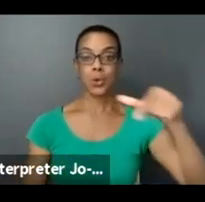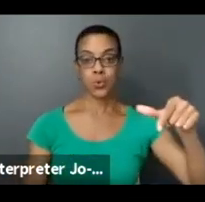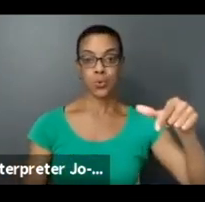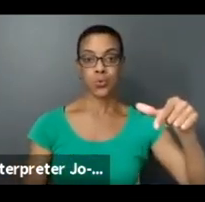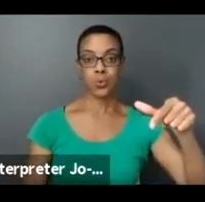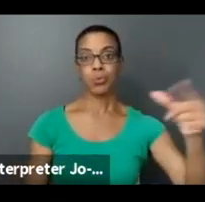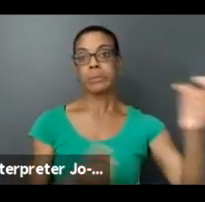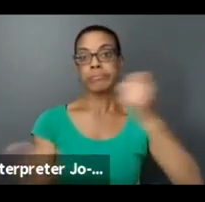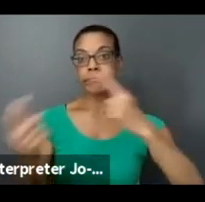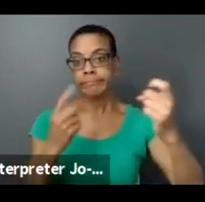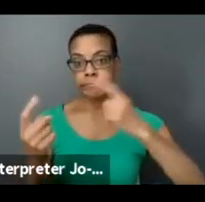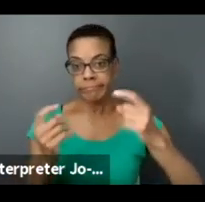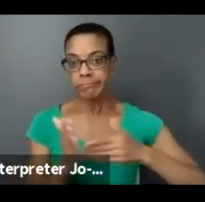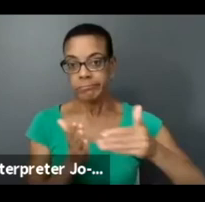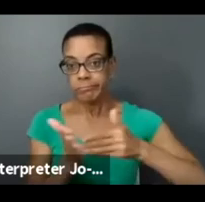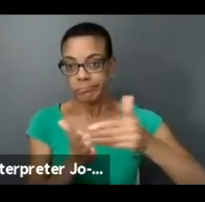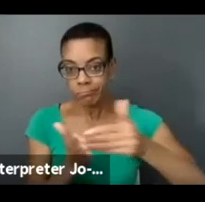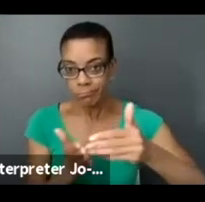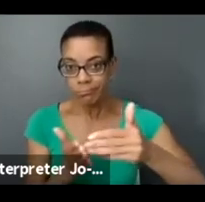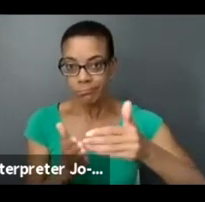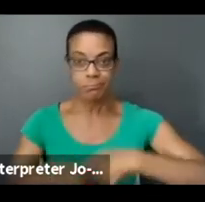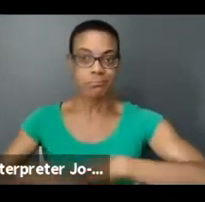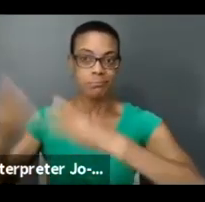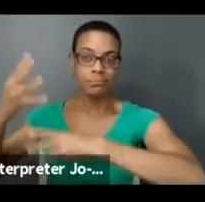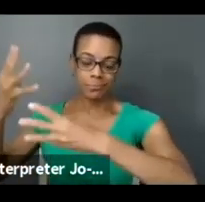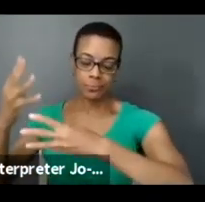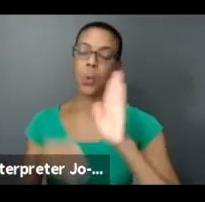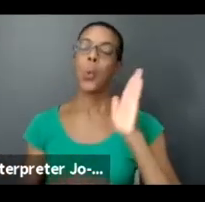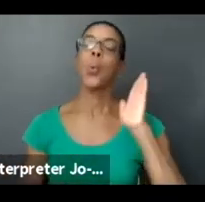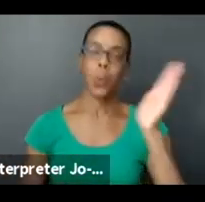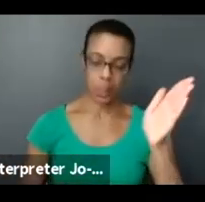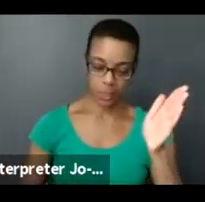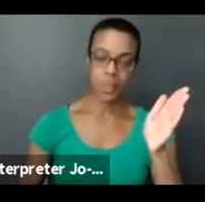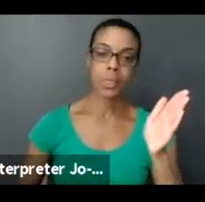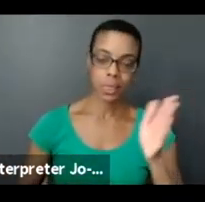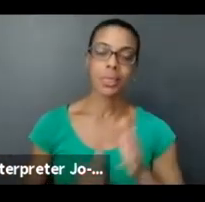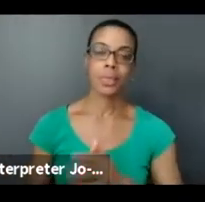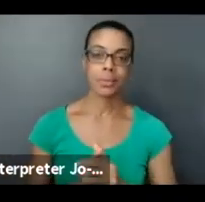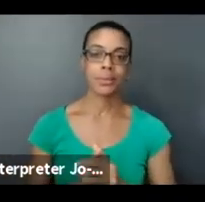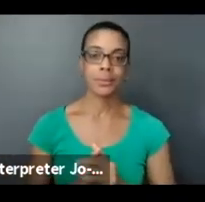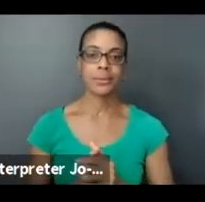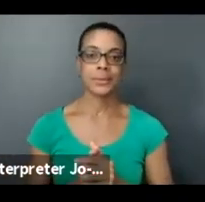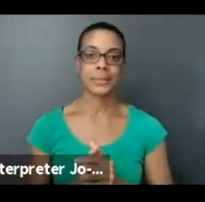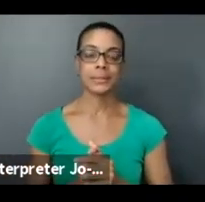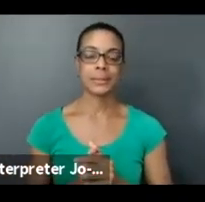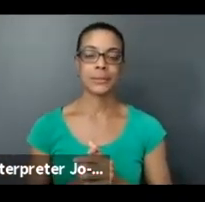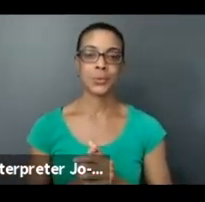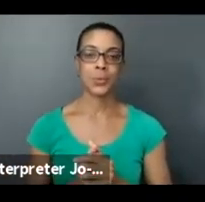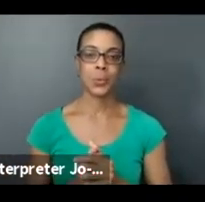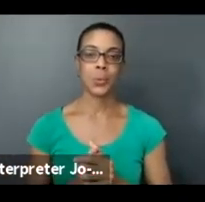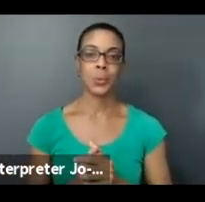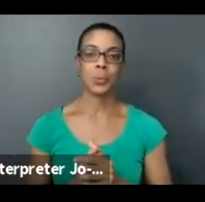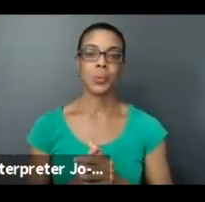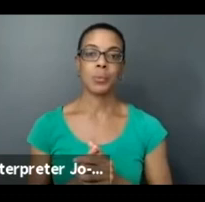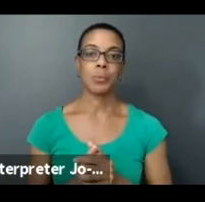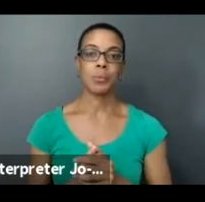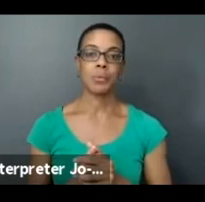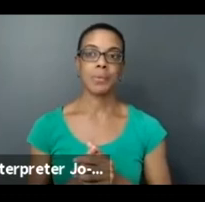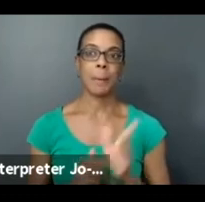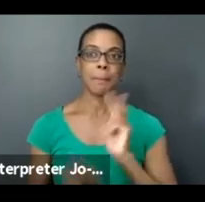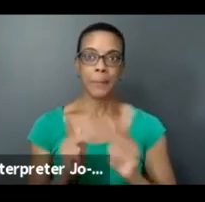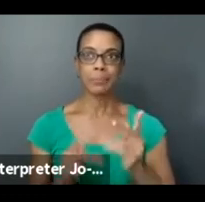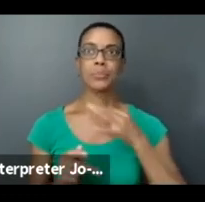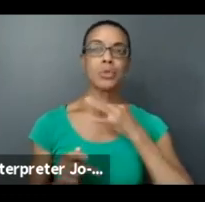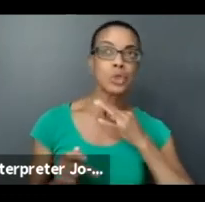be. Definitely part of the intention of this is also to understand what people might be curious about. So that'll definitely be